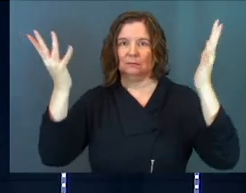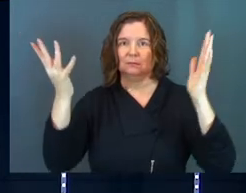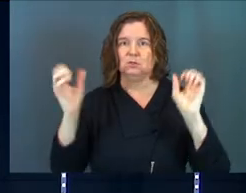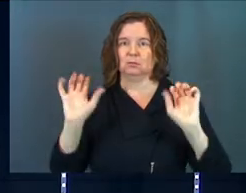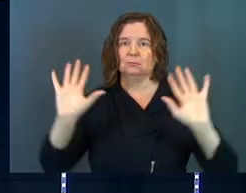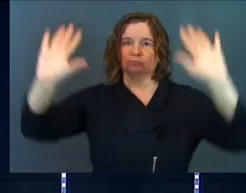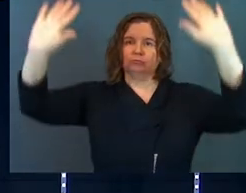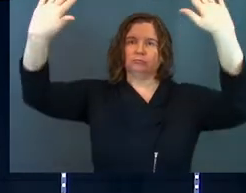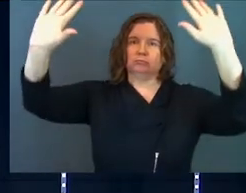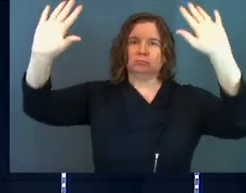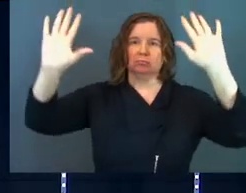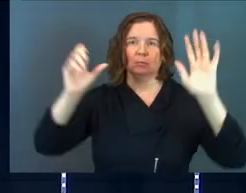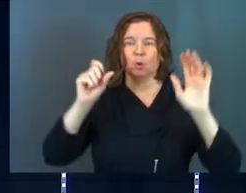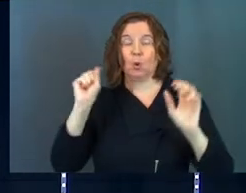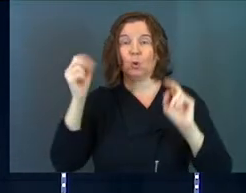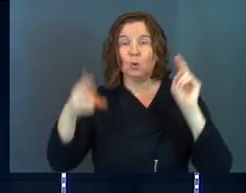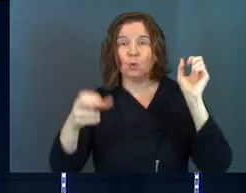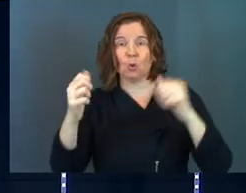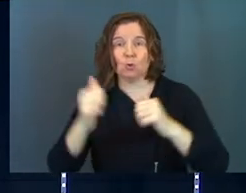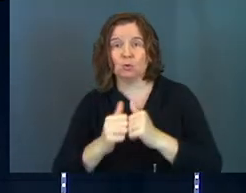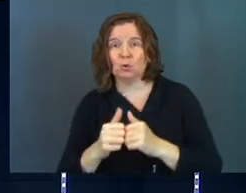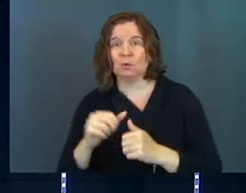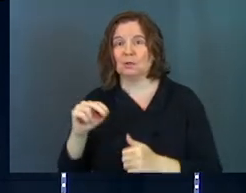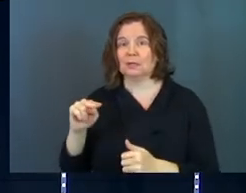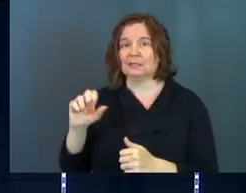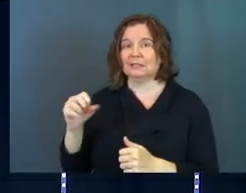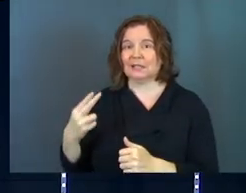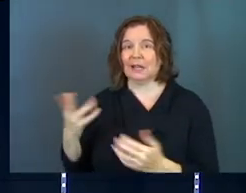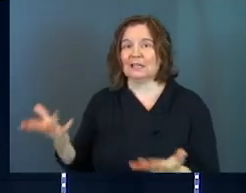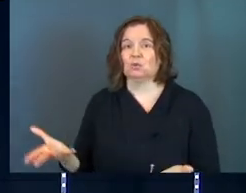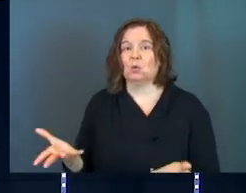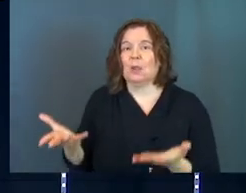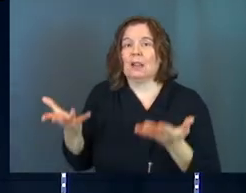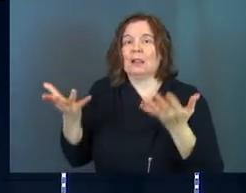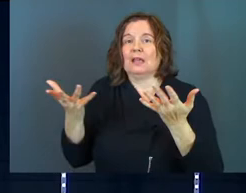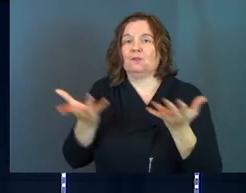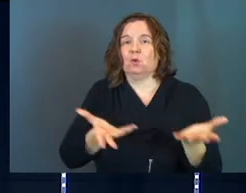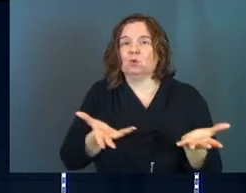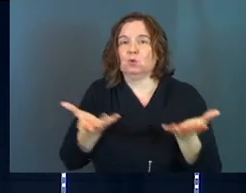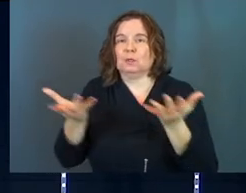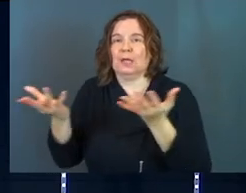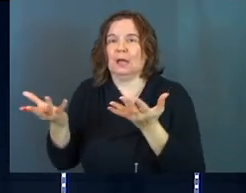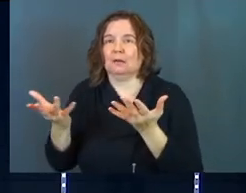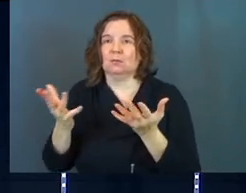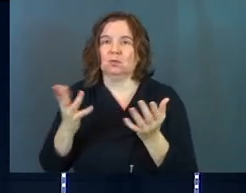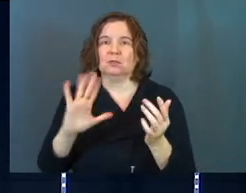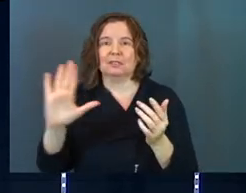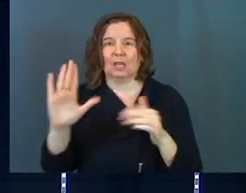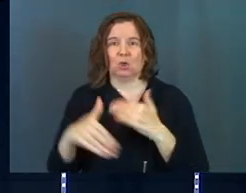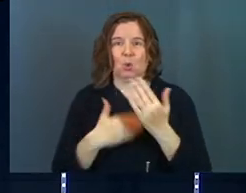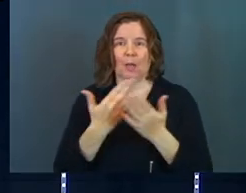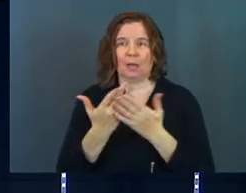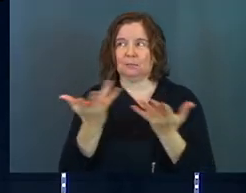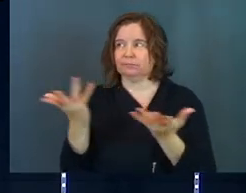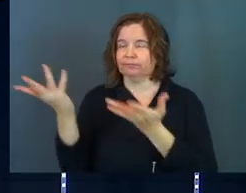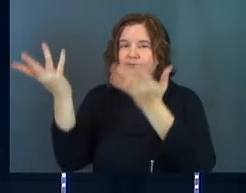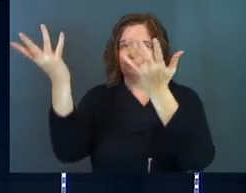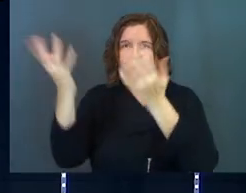or shoot the hands or to throw stones. And nassah is to lift the hands or to carry them to take your hands.